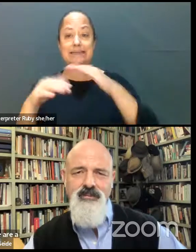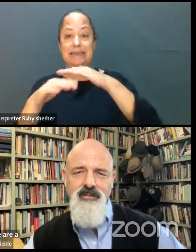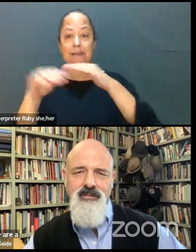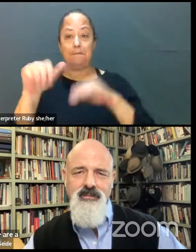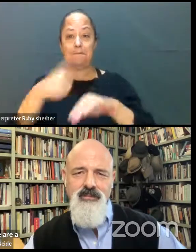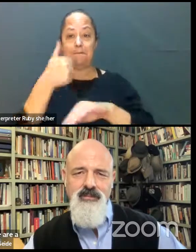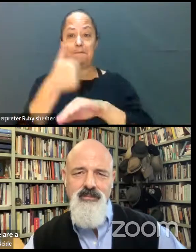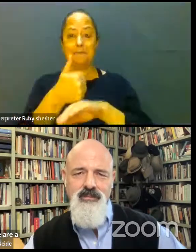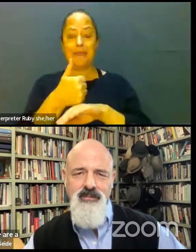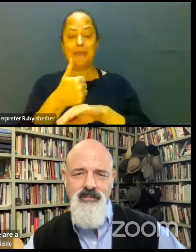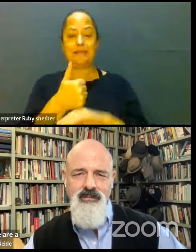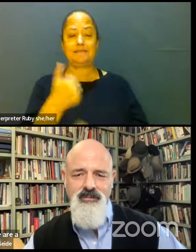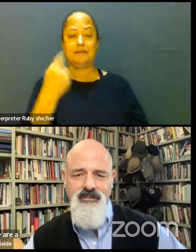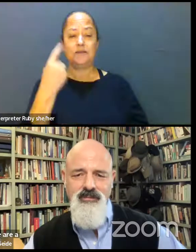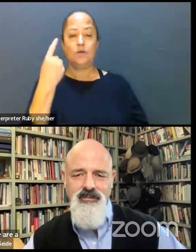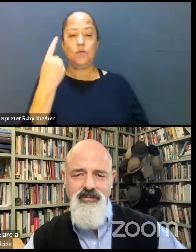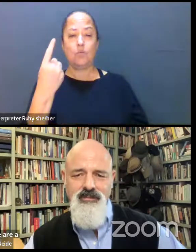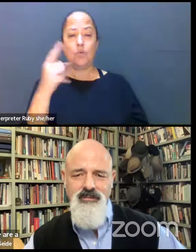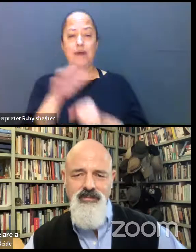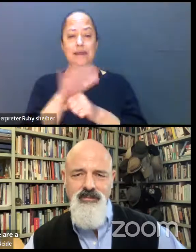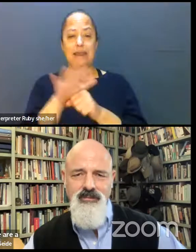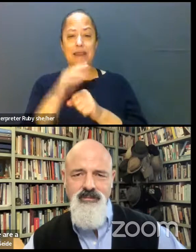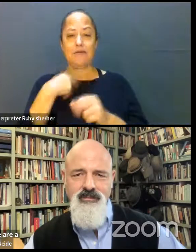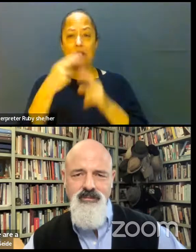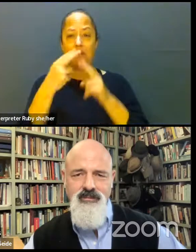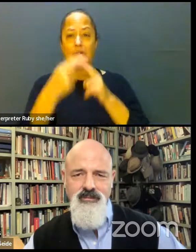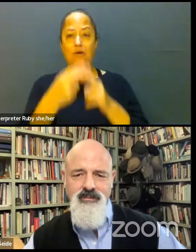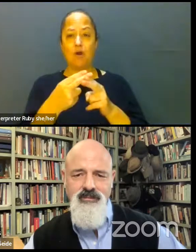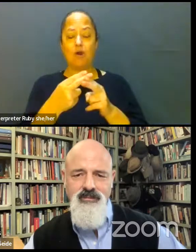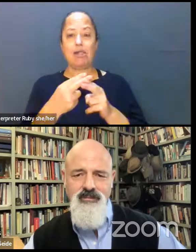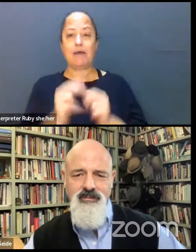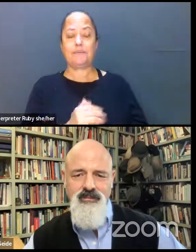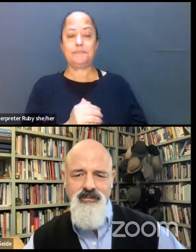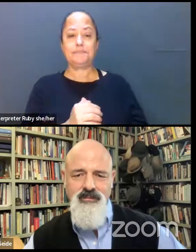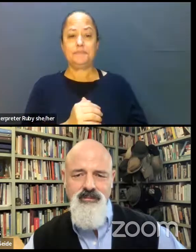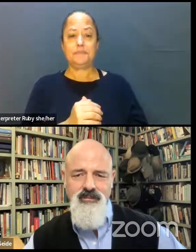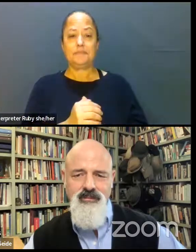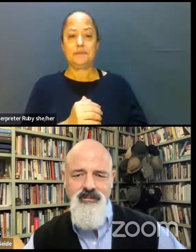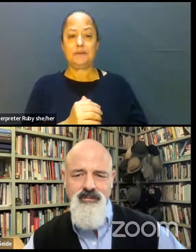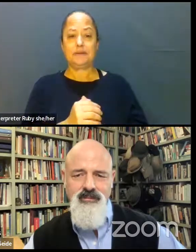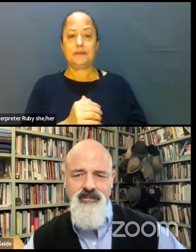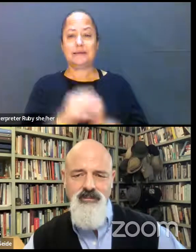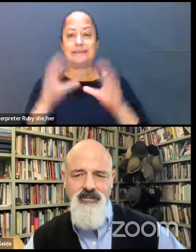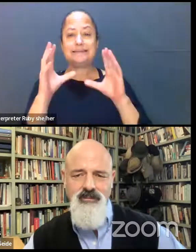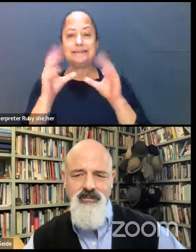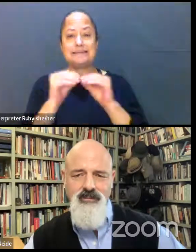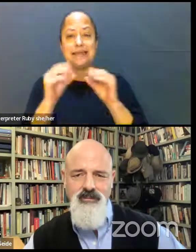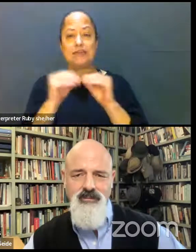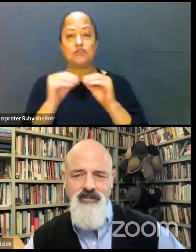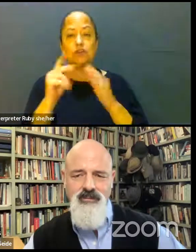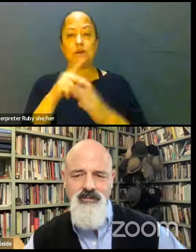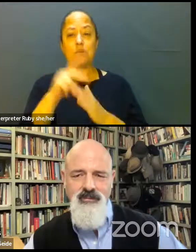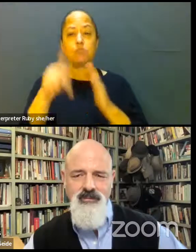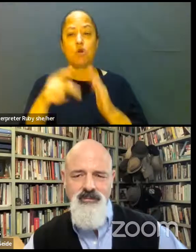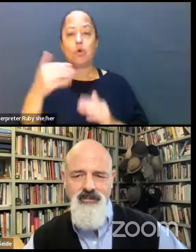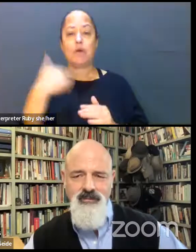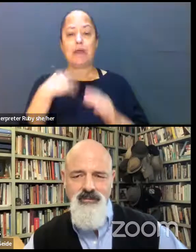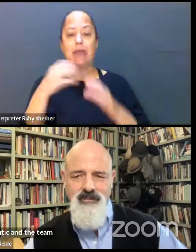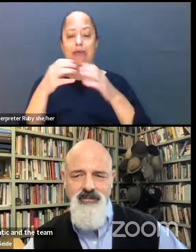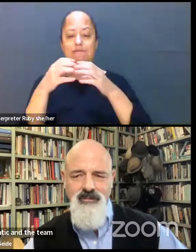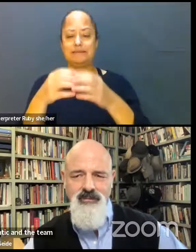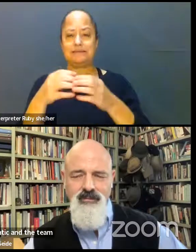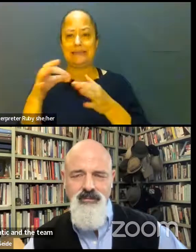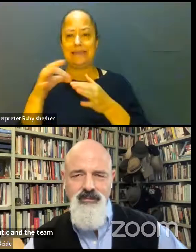One of the areas that I'll call out is a session or a program where we will have team leaders